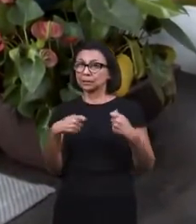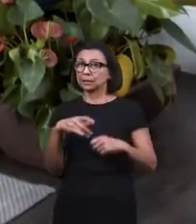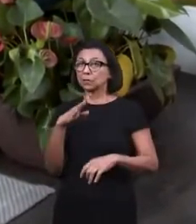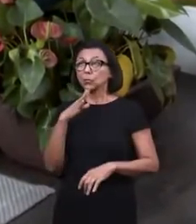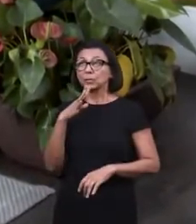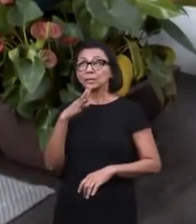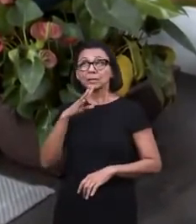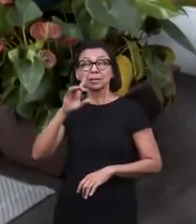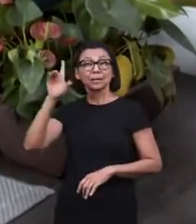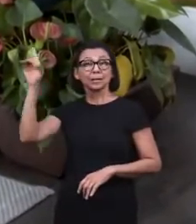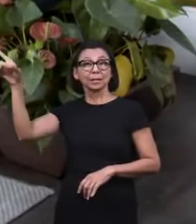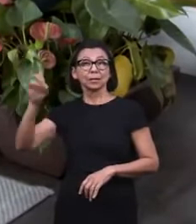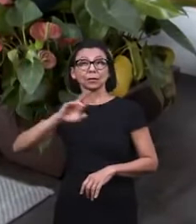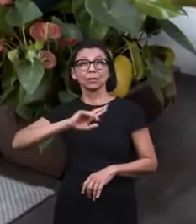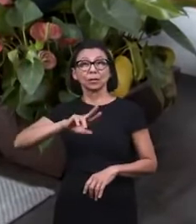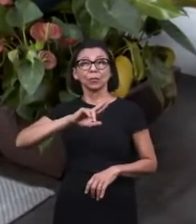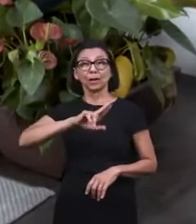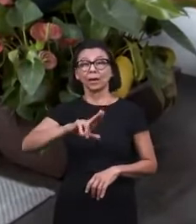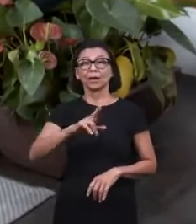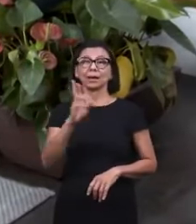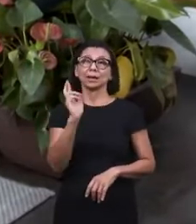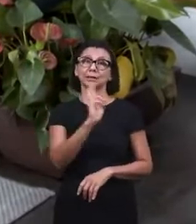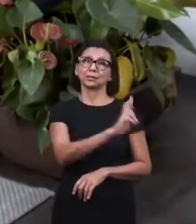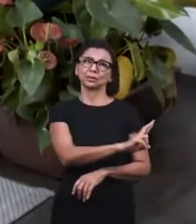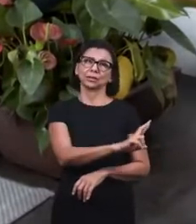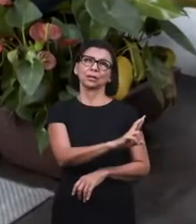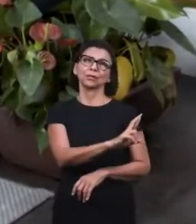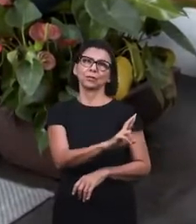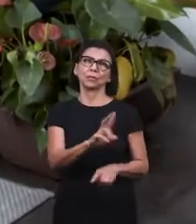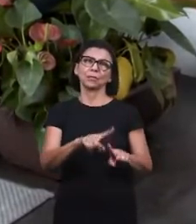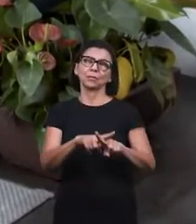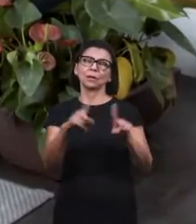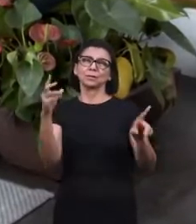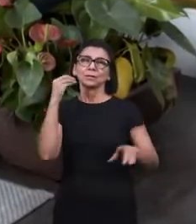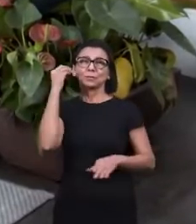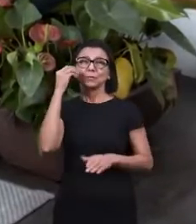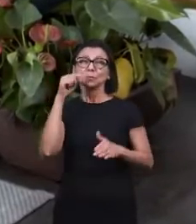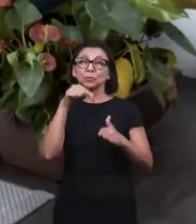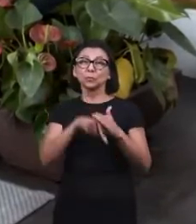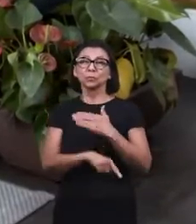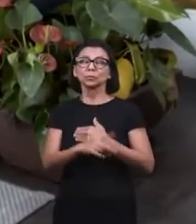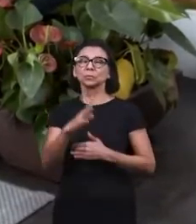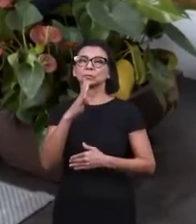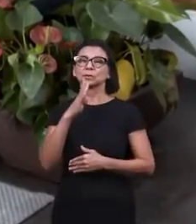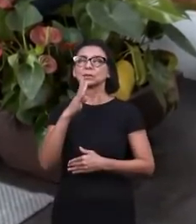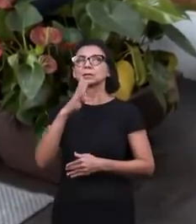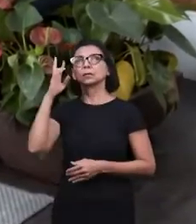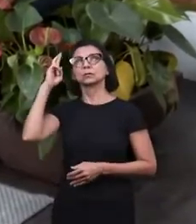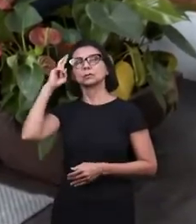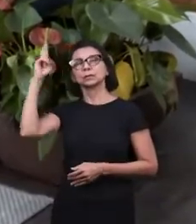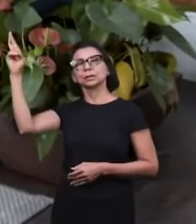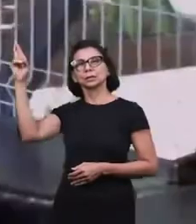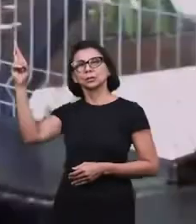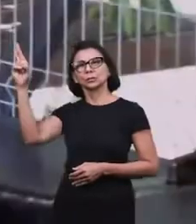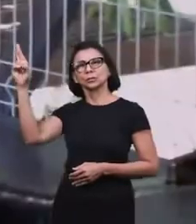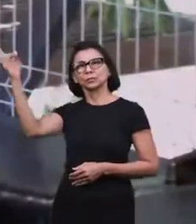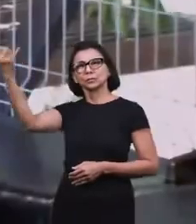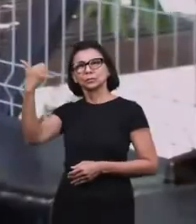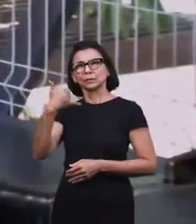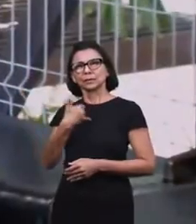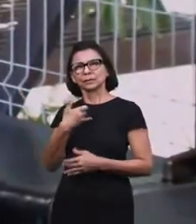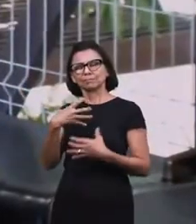you who want to know god and not only live a religious experience but a true experience with the lord and hear his voice